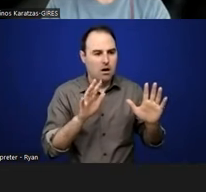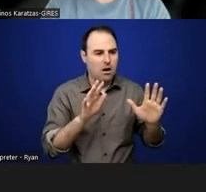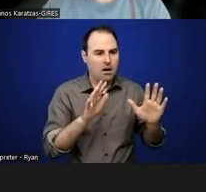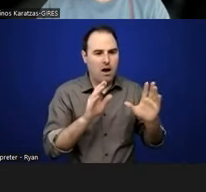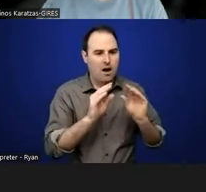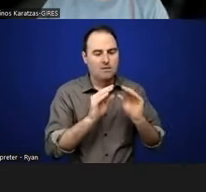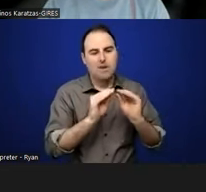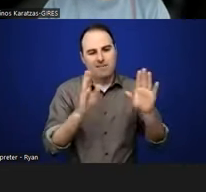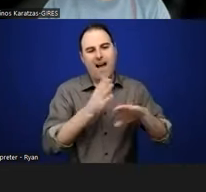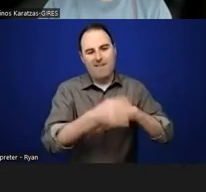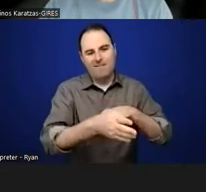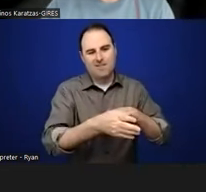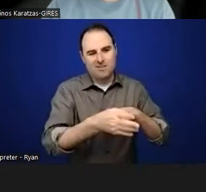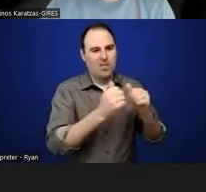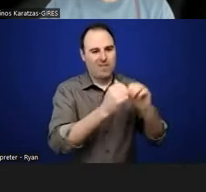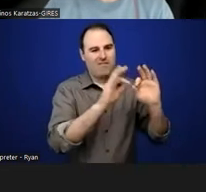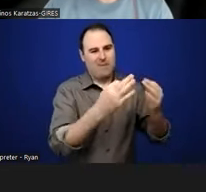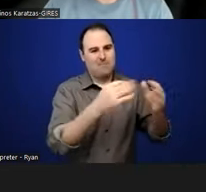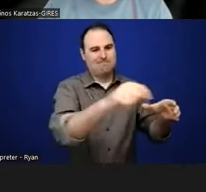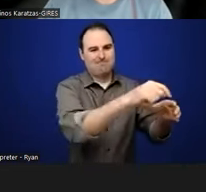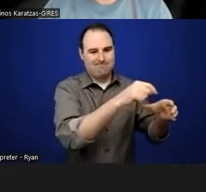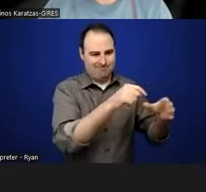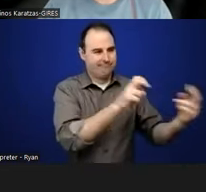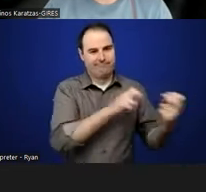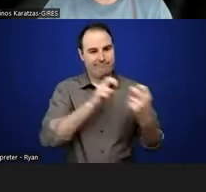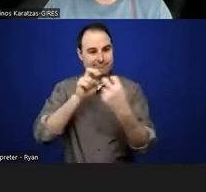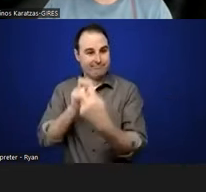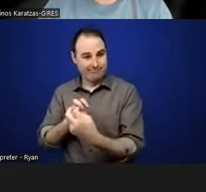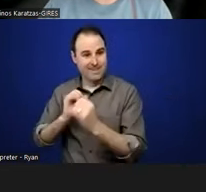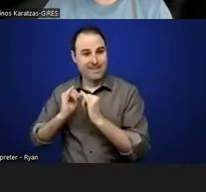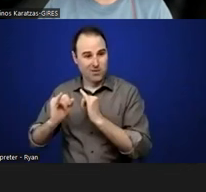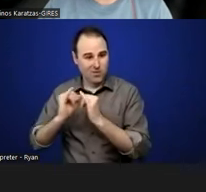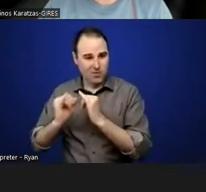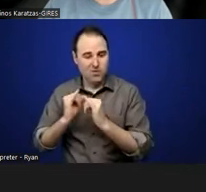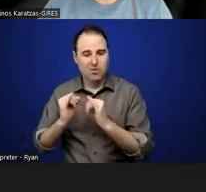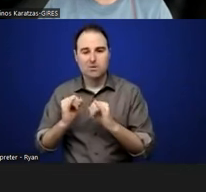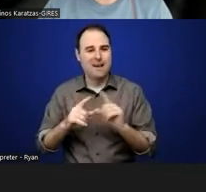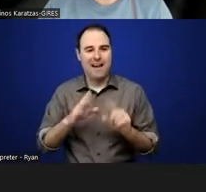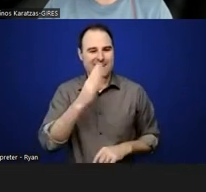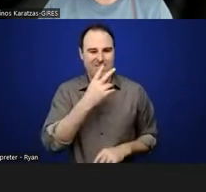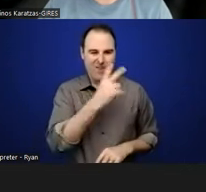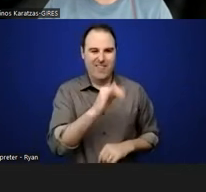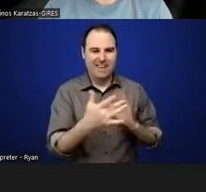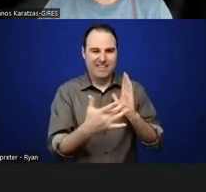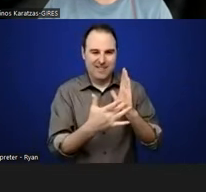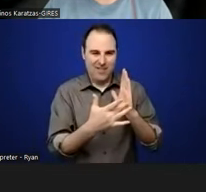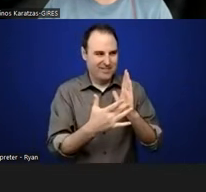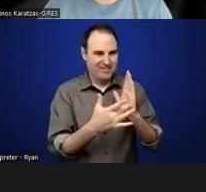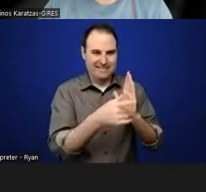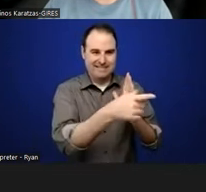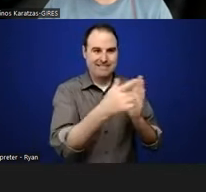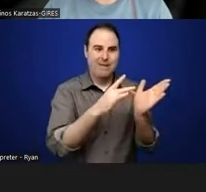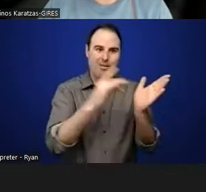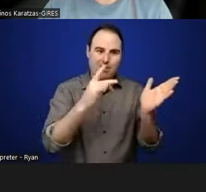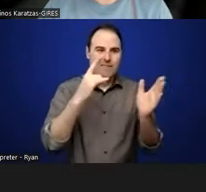interview after with the family members, but it was just like, I had never really seen that kind of technology geared towards that kind of